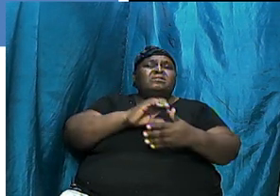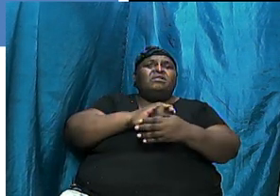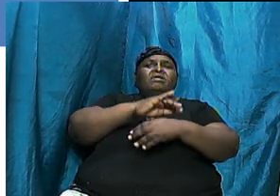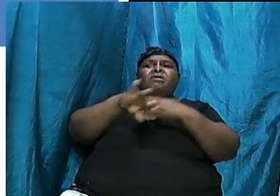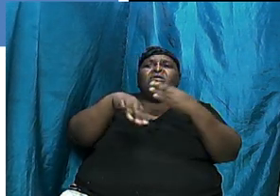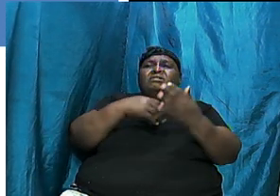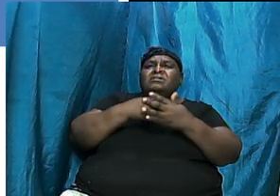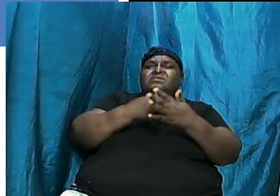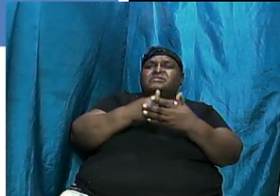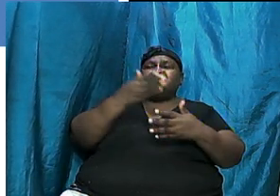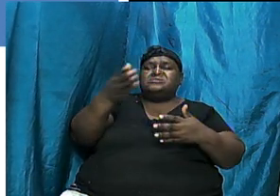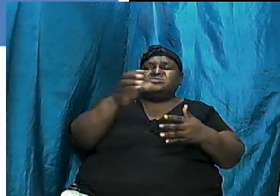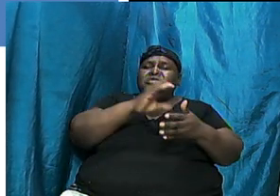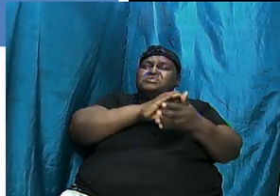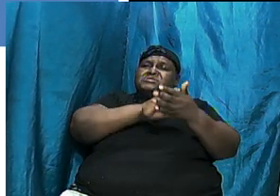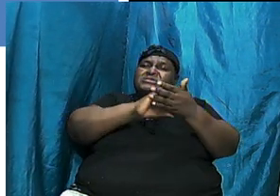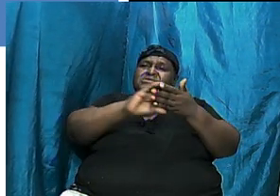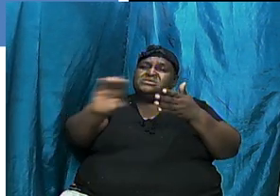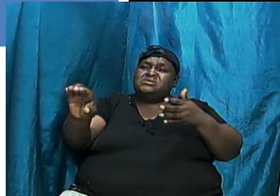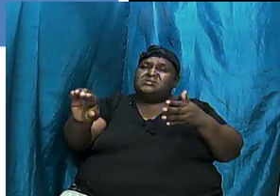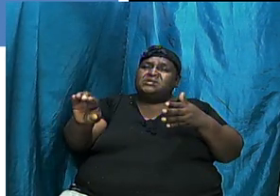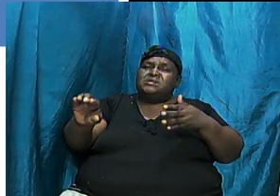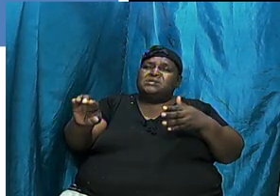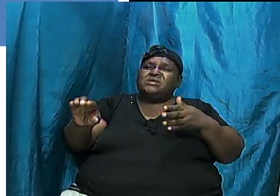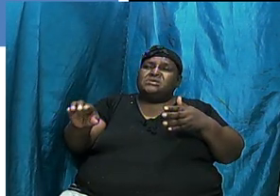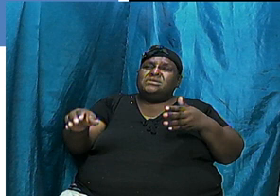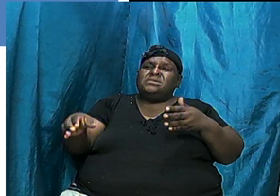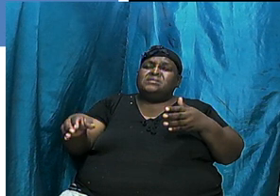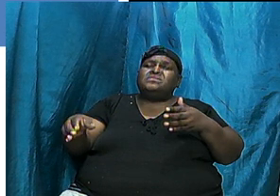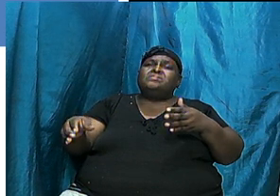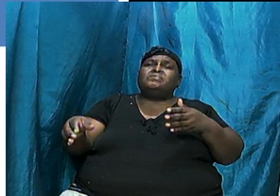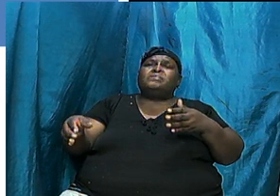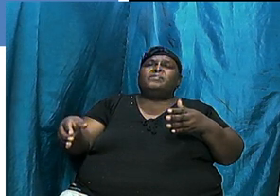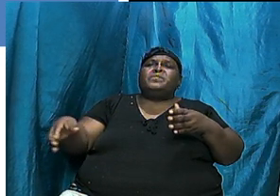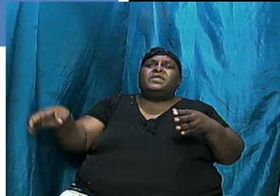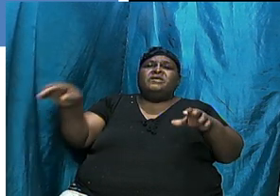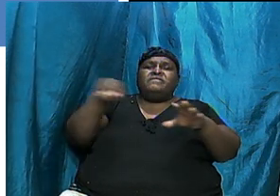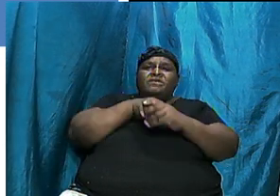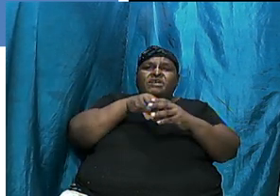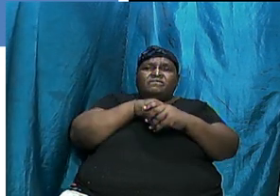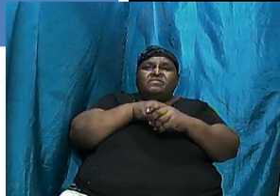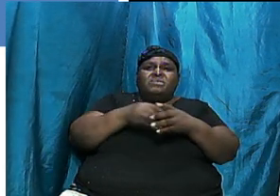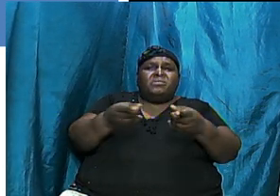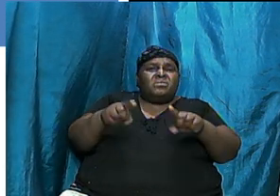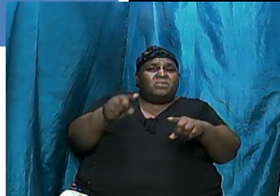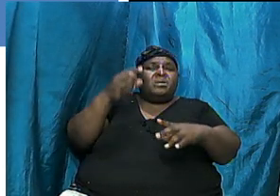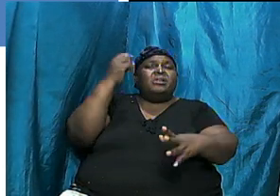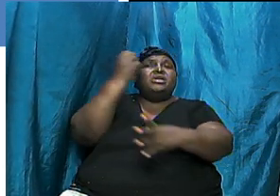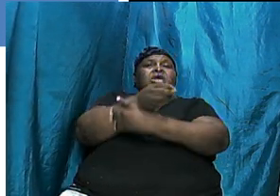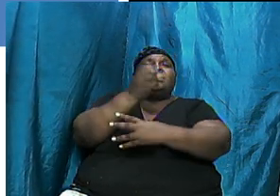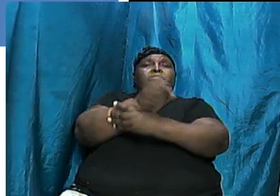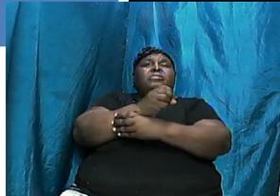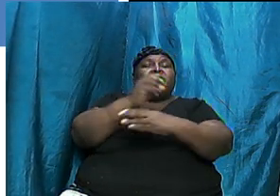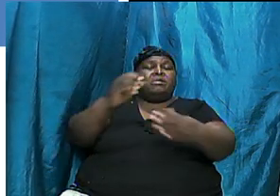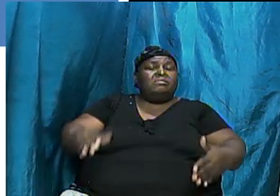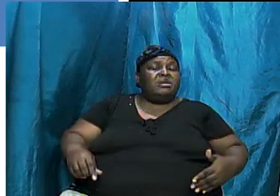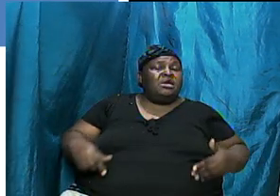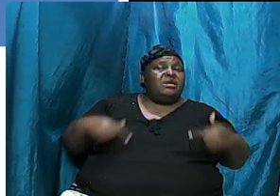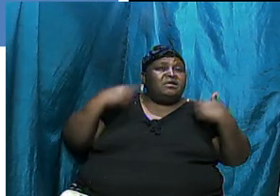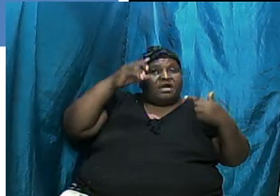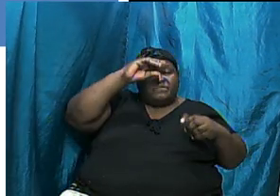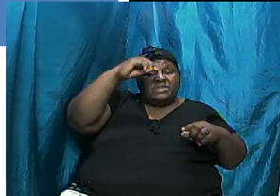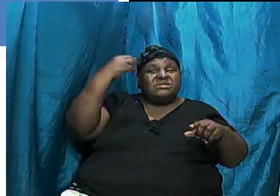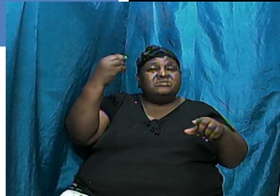that some of the chapters overlap. It means that while Abraham was alive and his son Isaac was there, when the